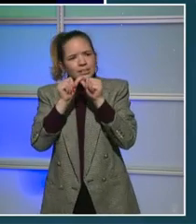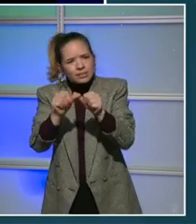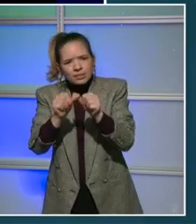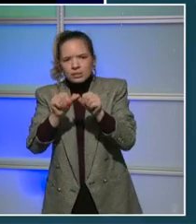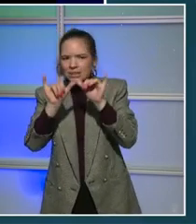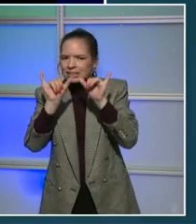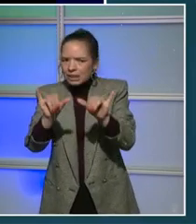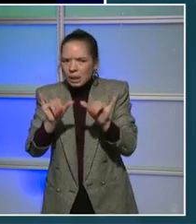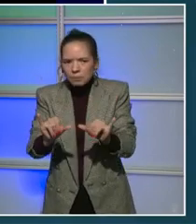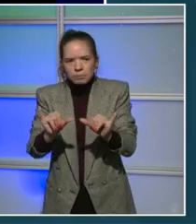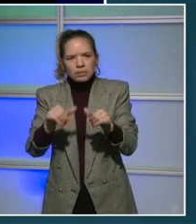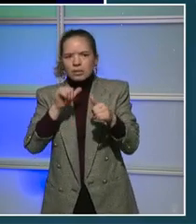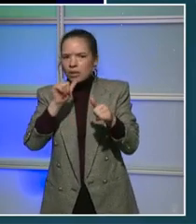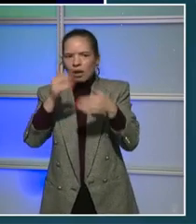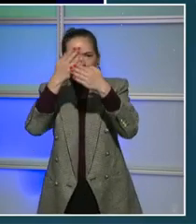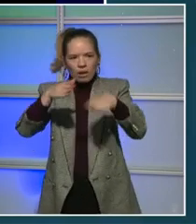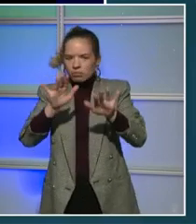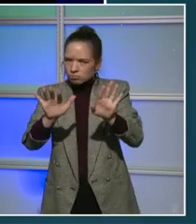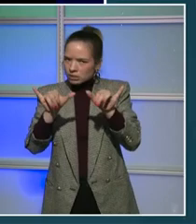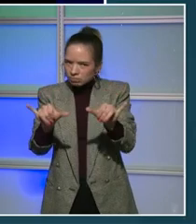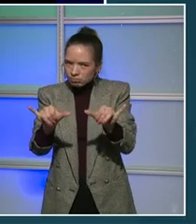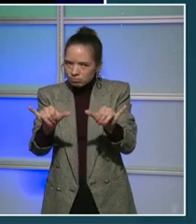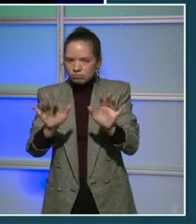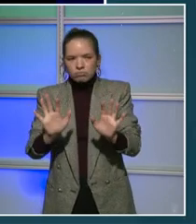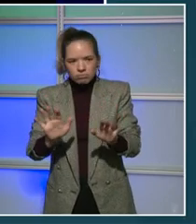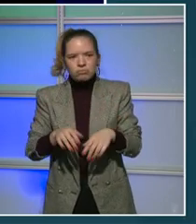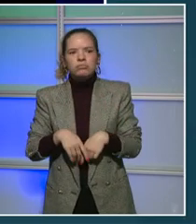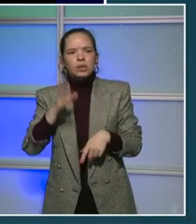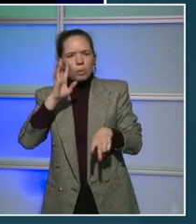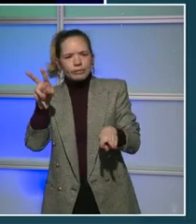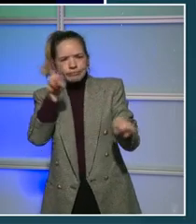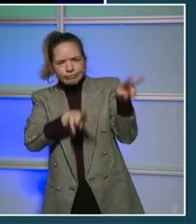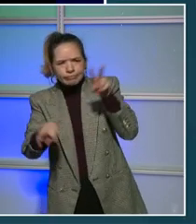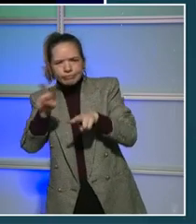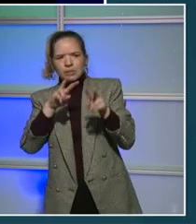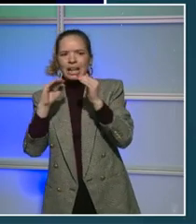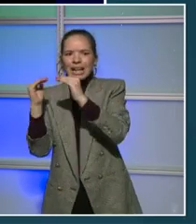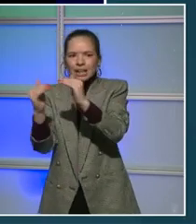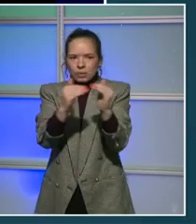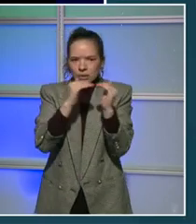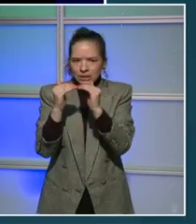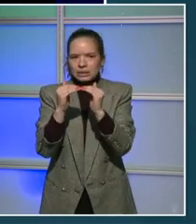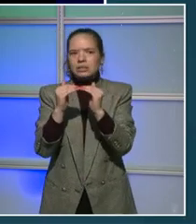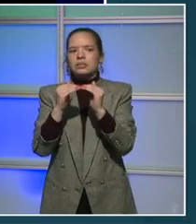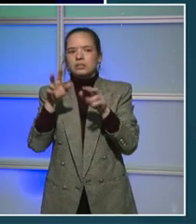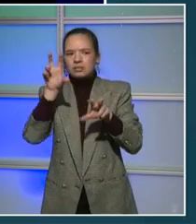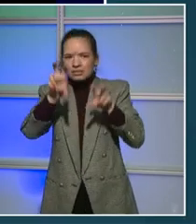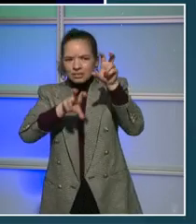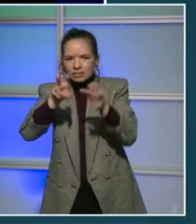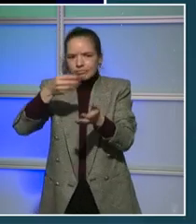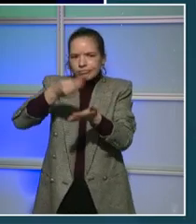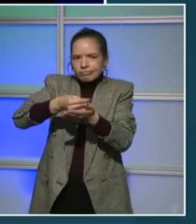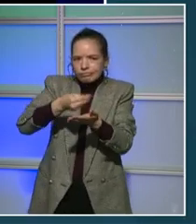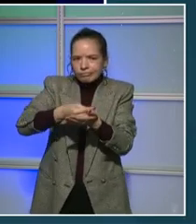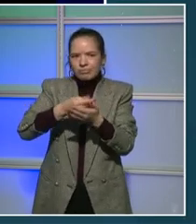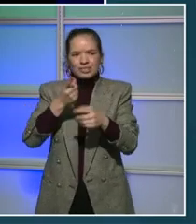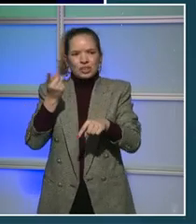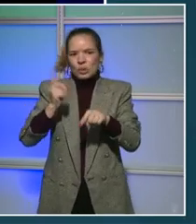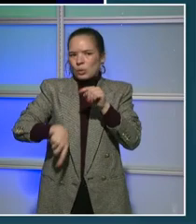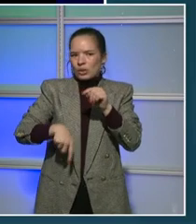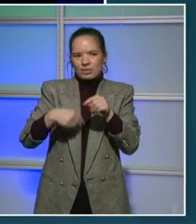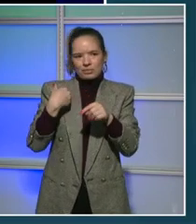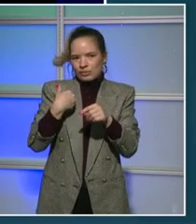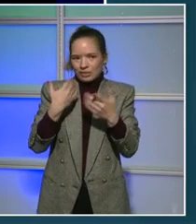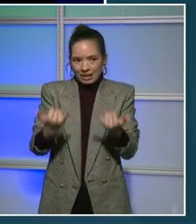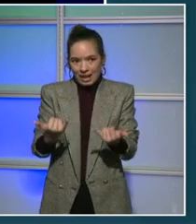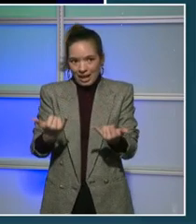includes looking at equity investments that we haven't been able to do before. So this is a budget that